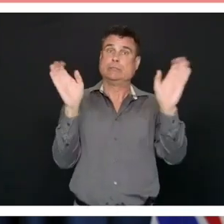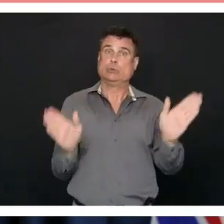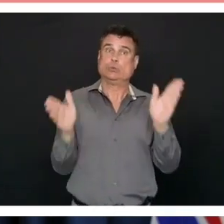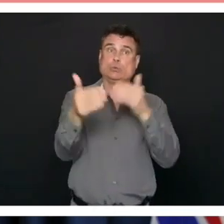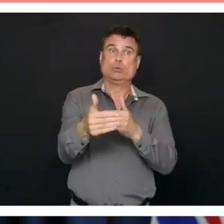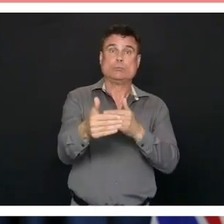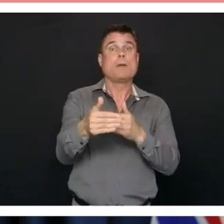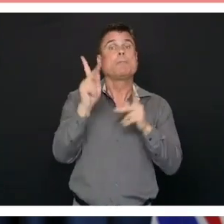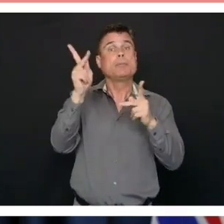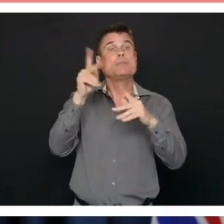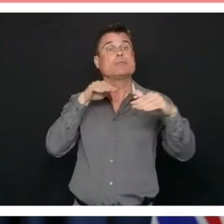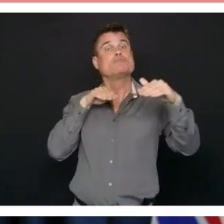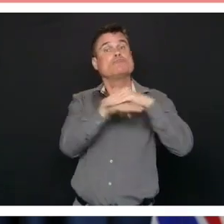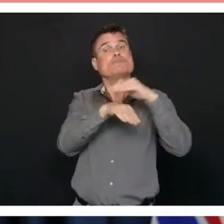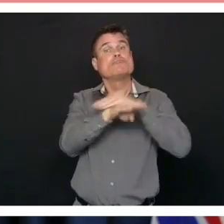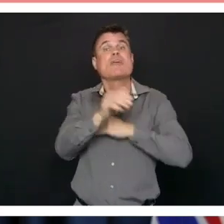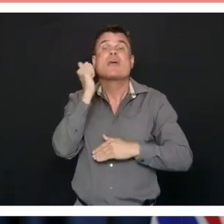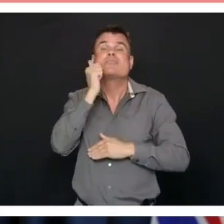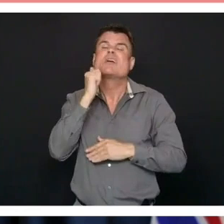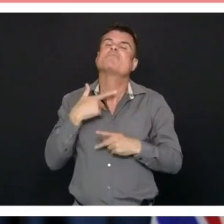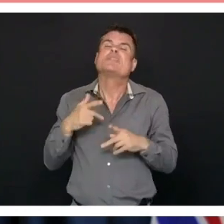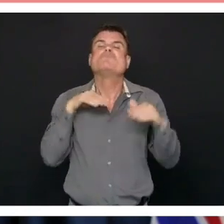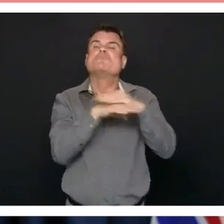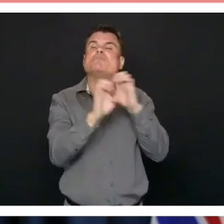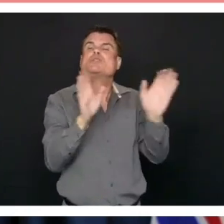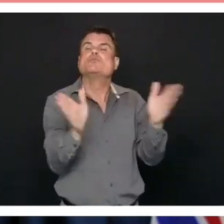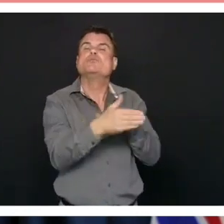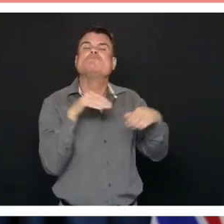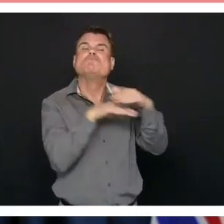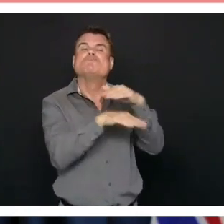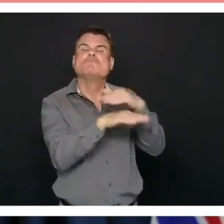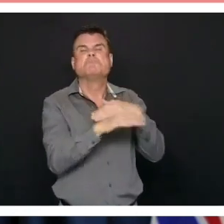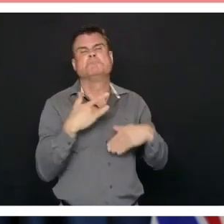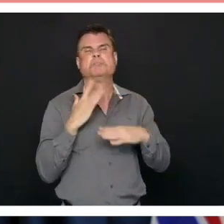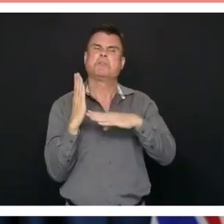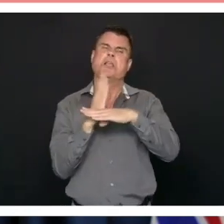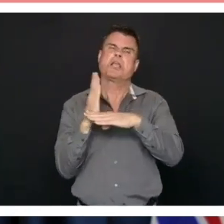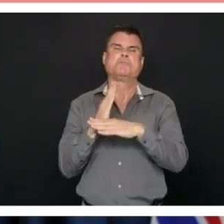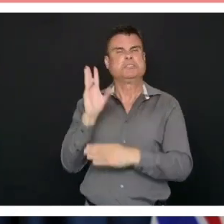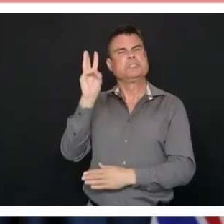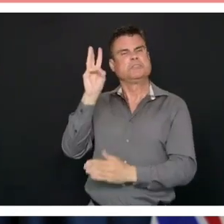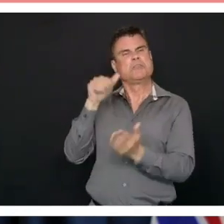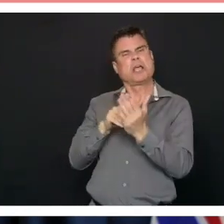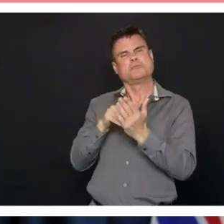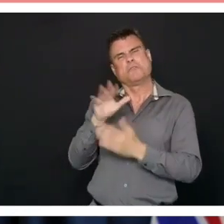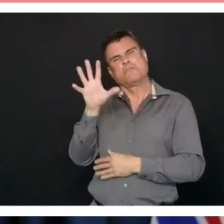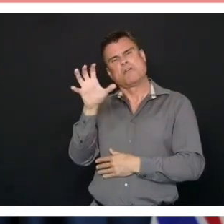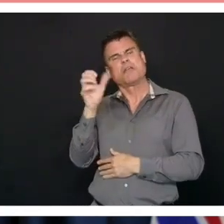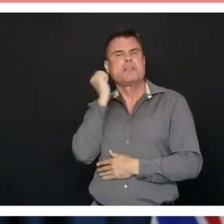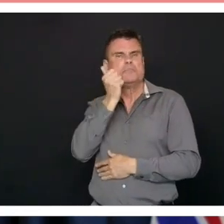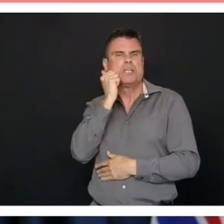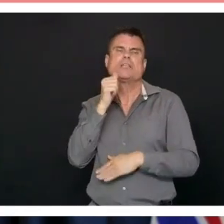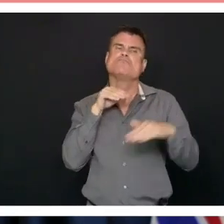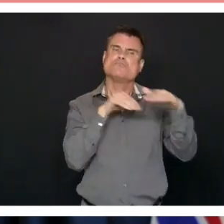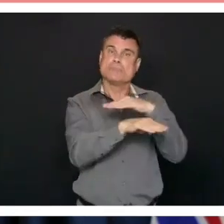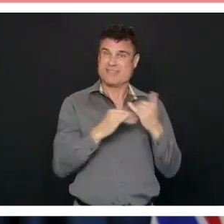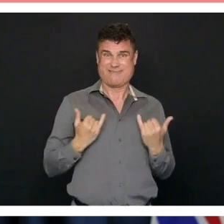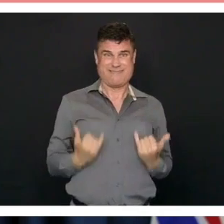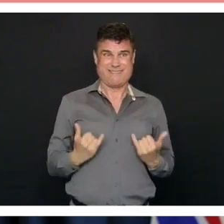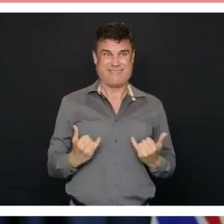at times to come to hospitals so we have to we have to prepare for that and we have to talk to patients about that